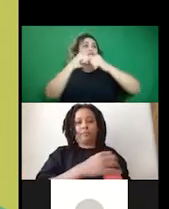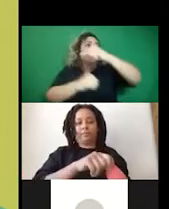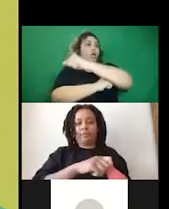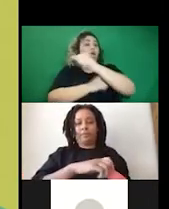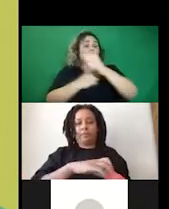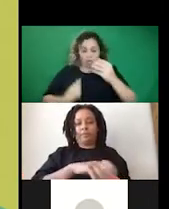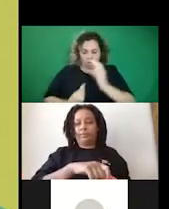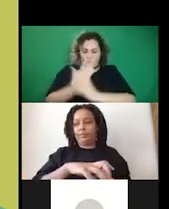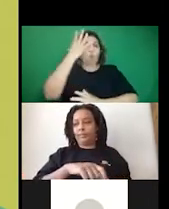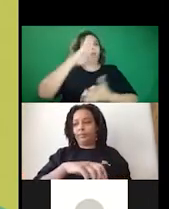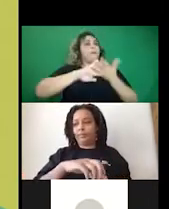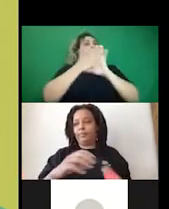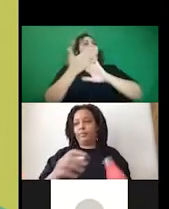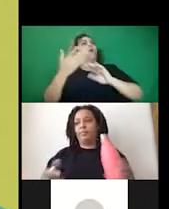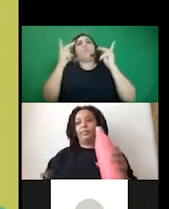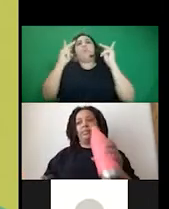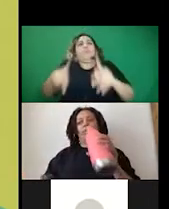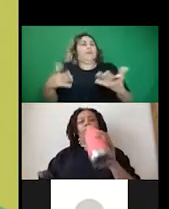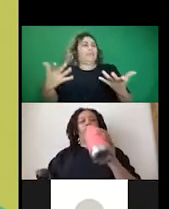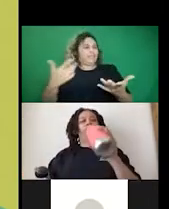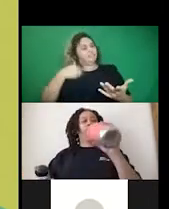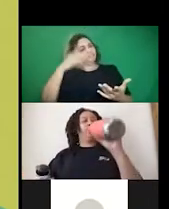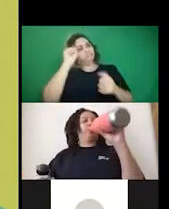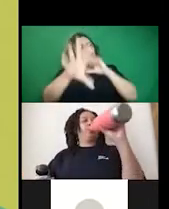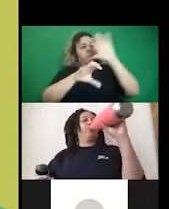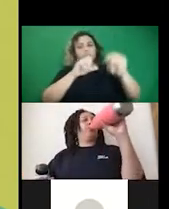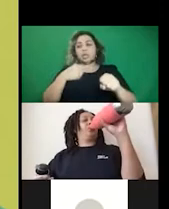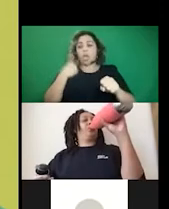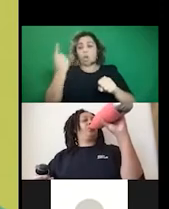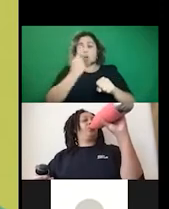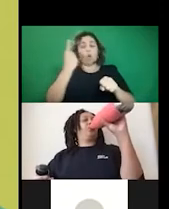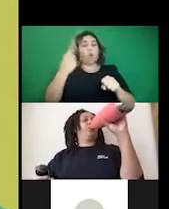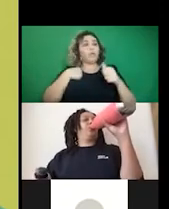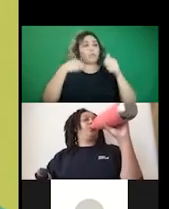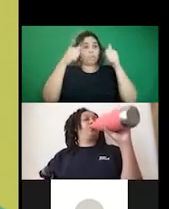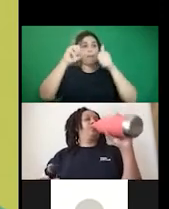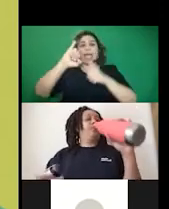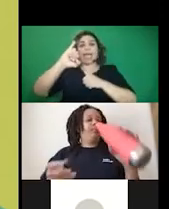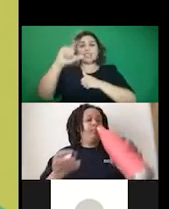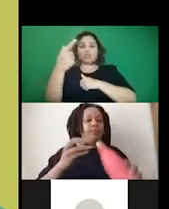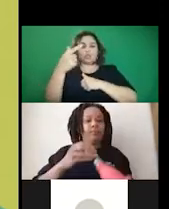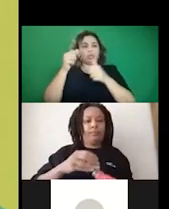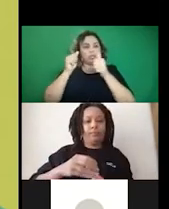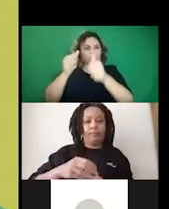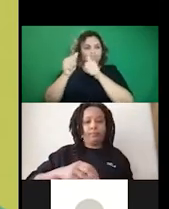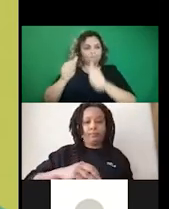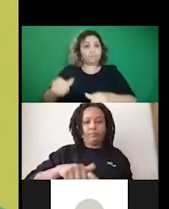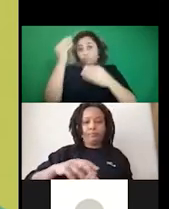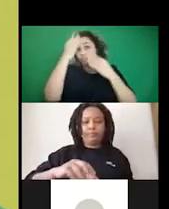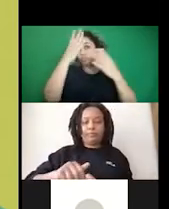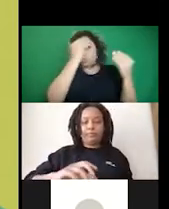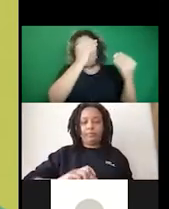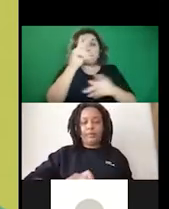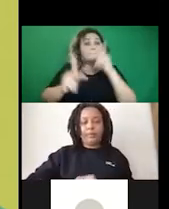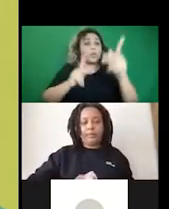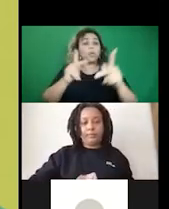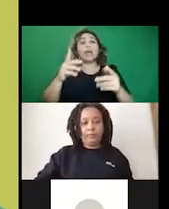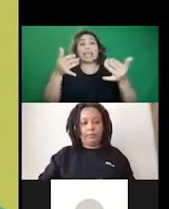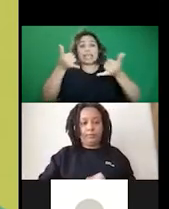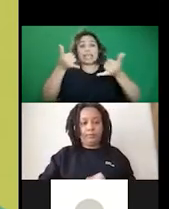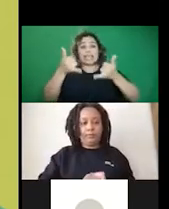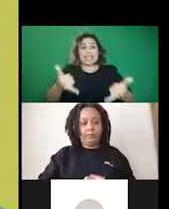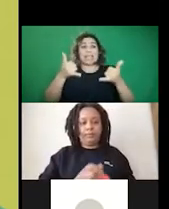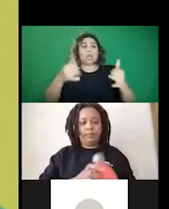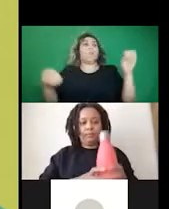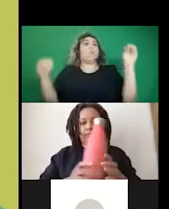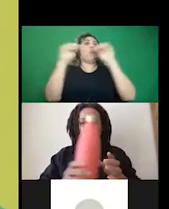growth. Um, so things like that. I always post things on my Instagram, um, trying to inform people. Um, now it's more with the